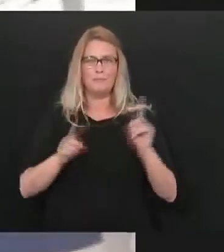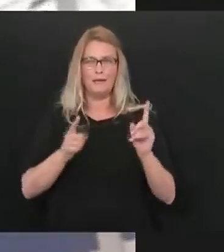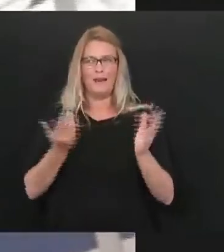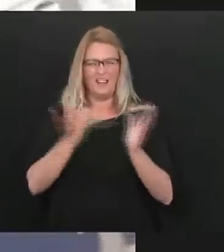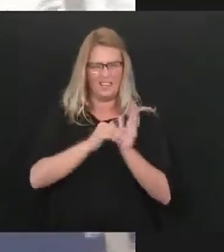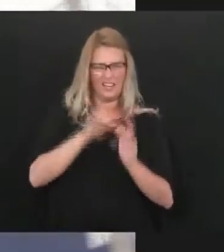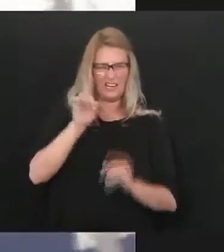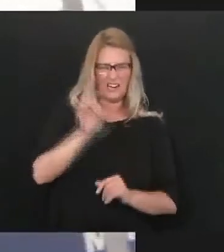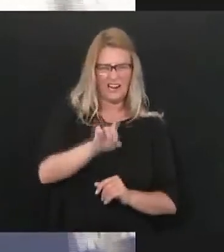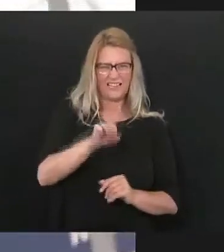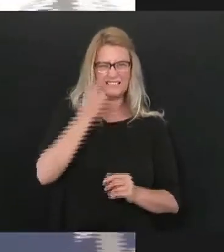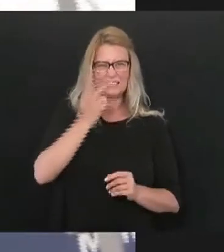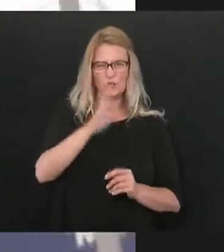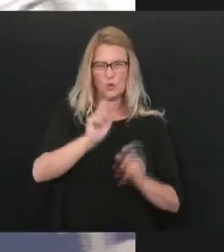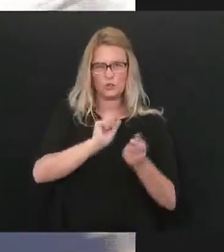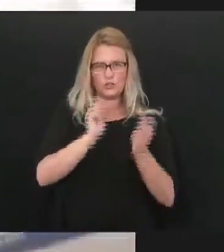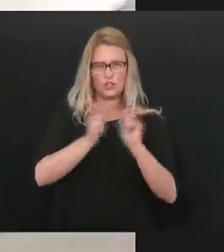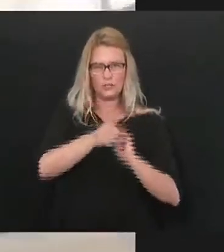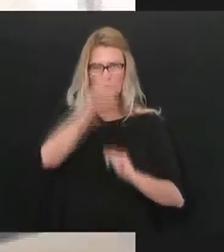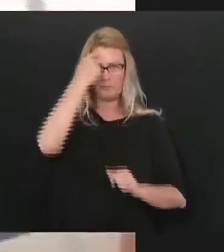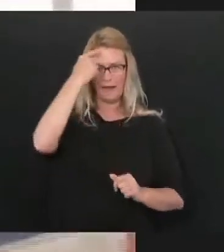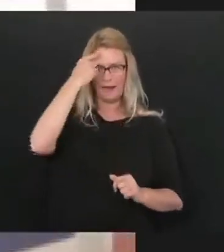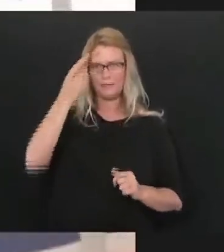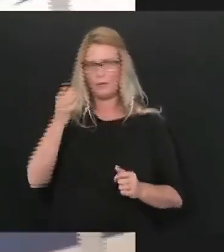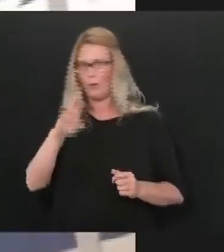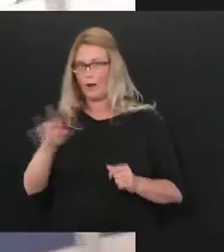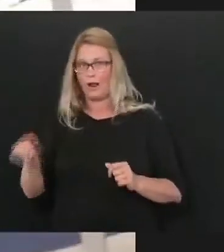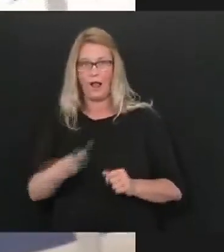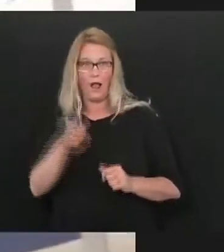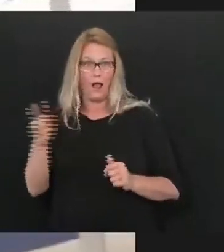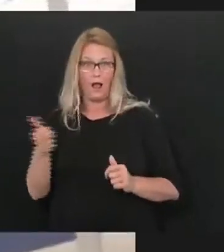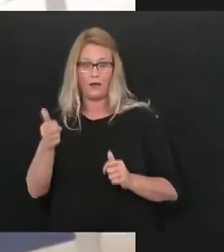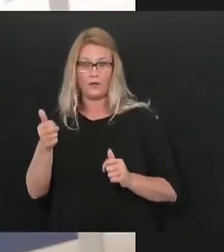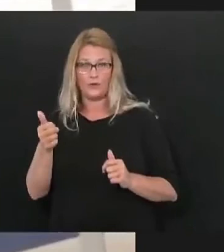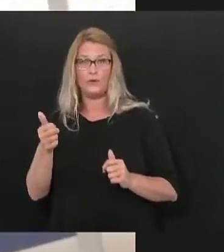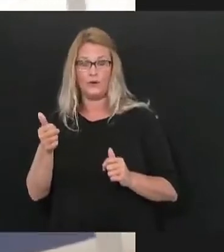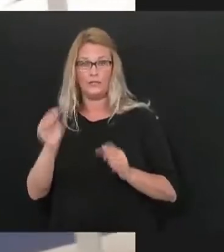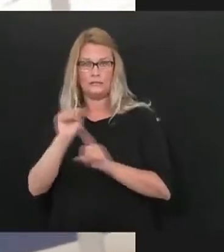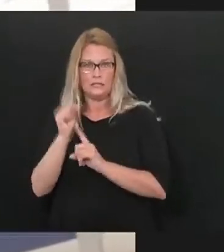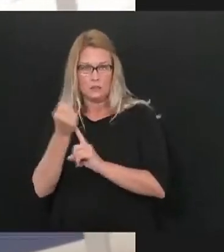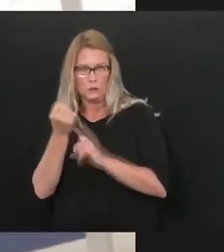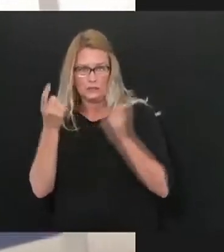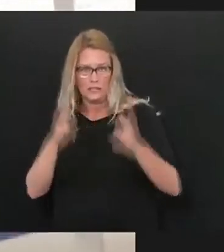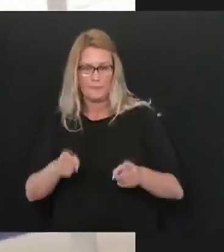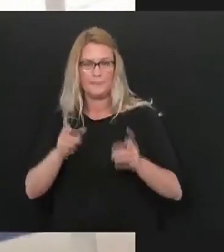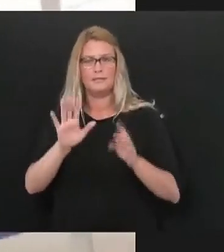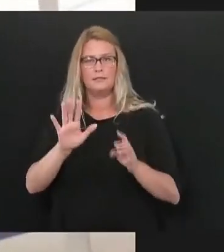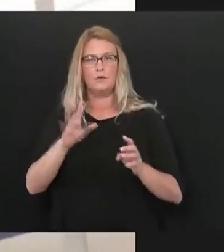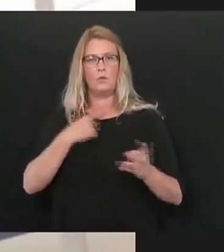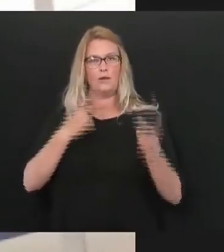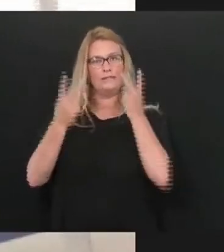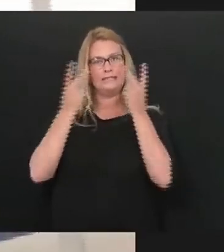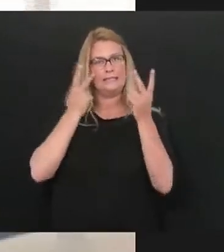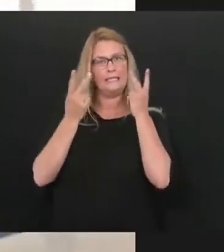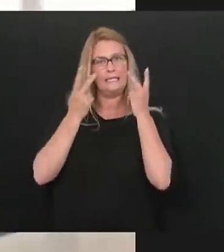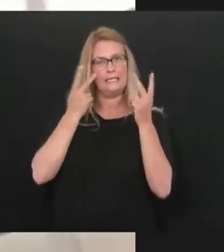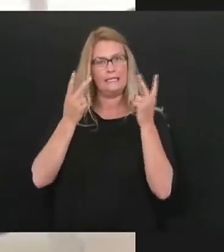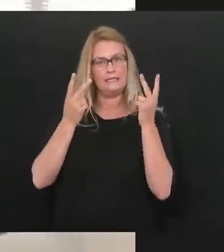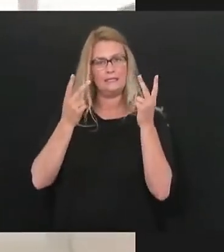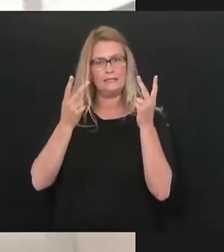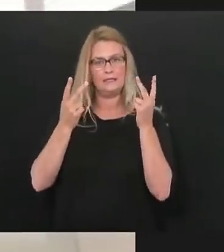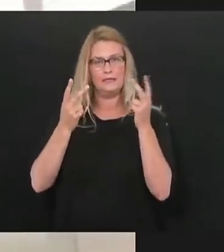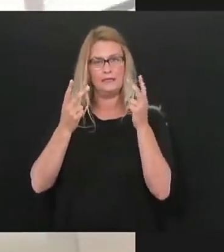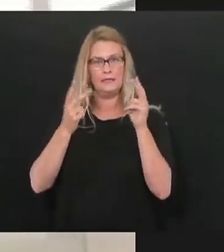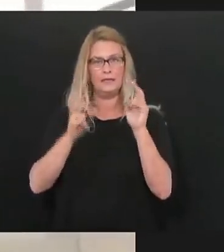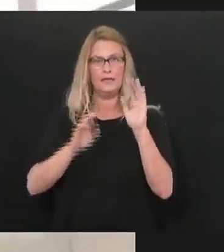again to see if you've changed your position or if there might be an altering of position here because we've seen spikes